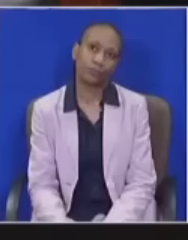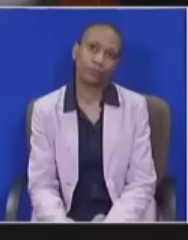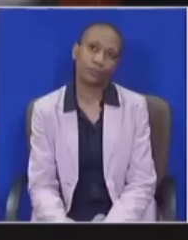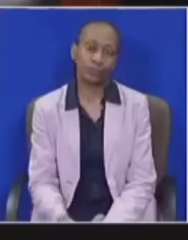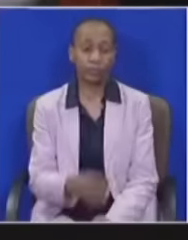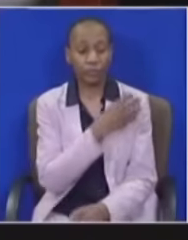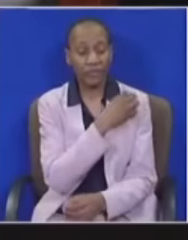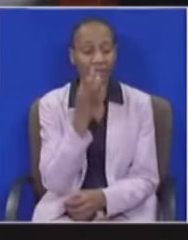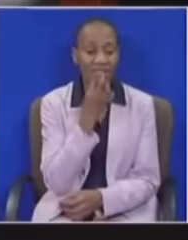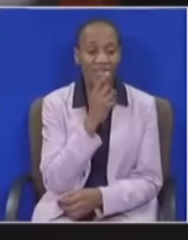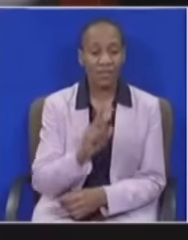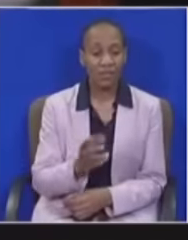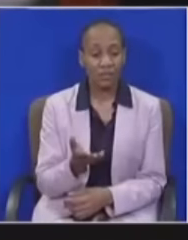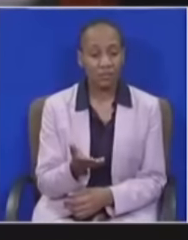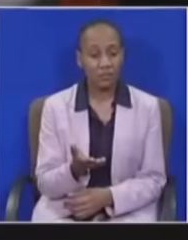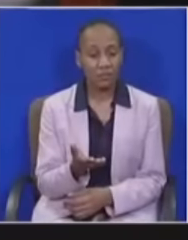say that?